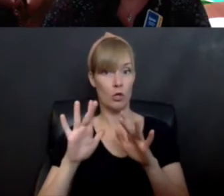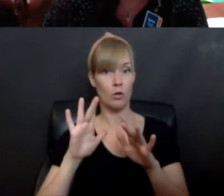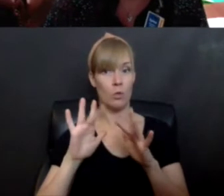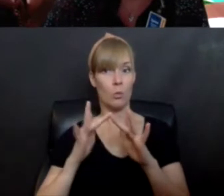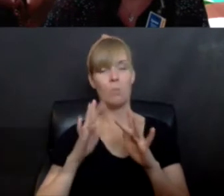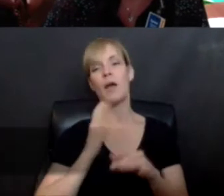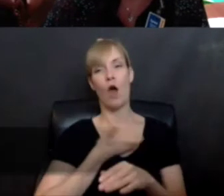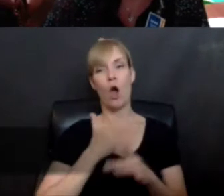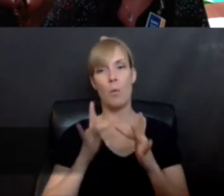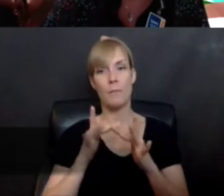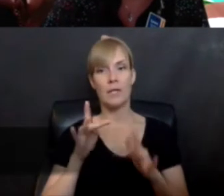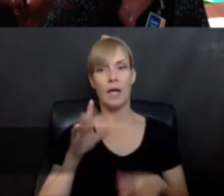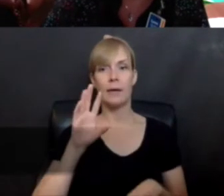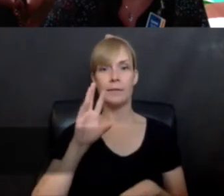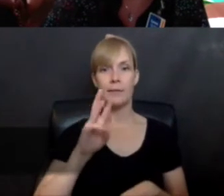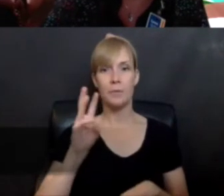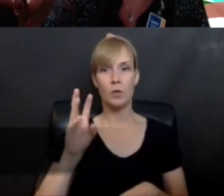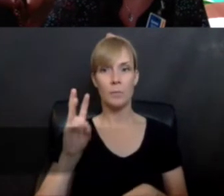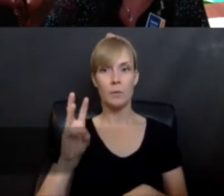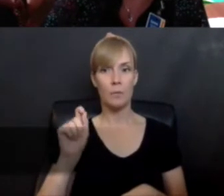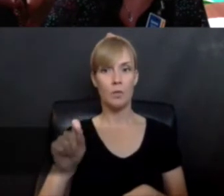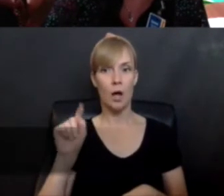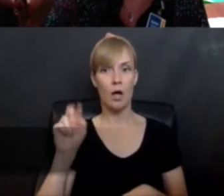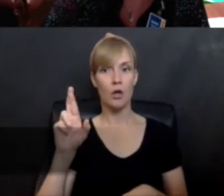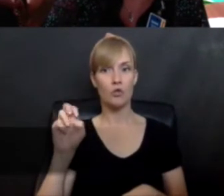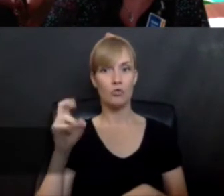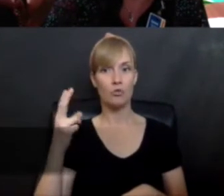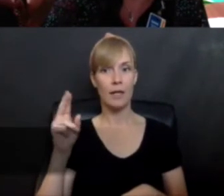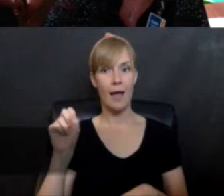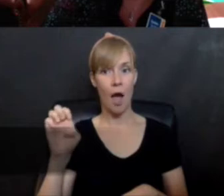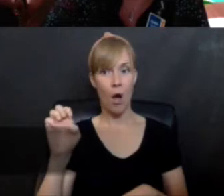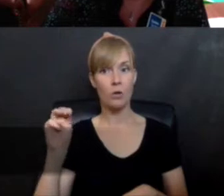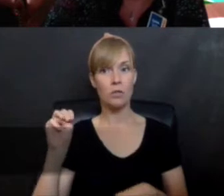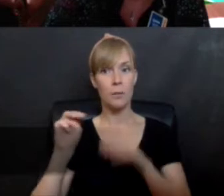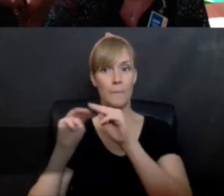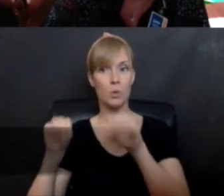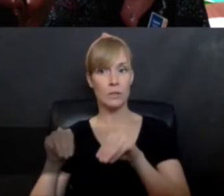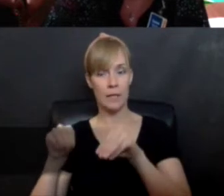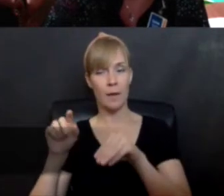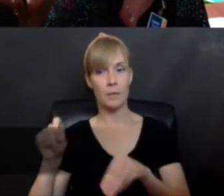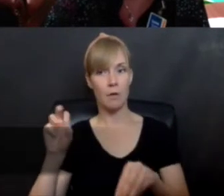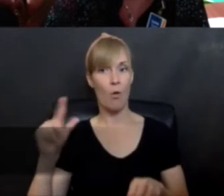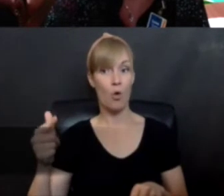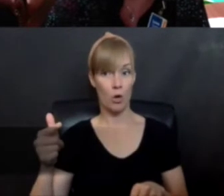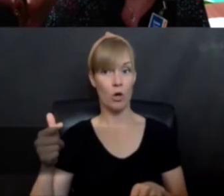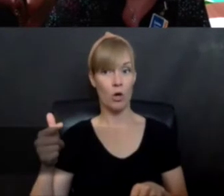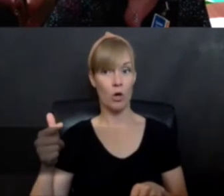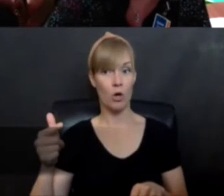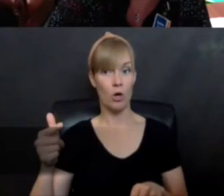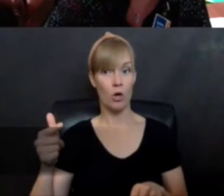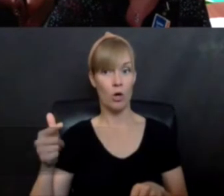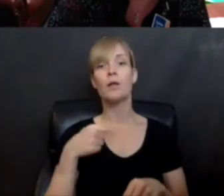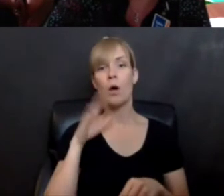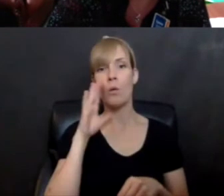which is www.treehousemuseum.org. And we will then